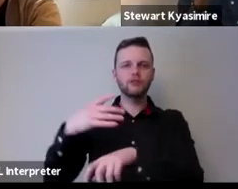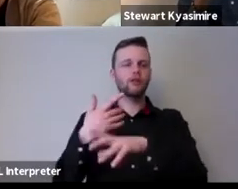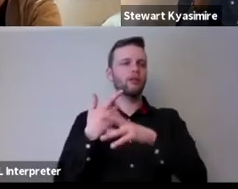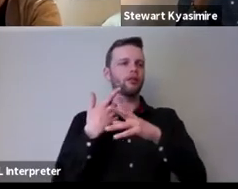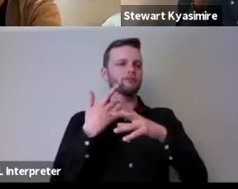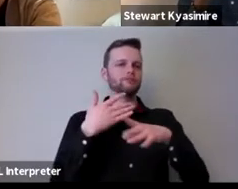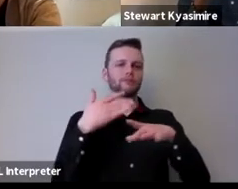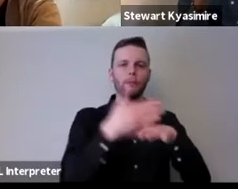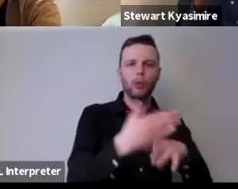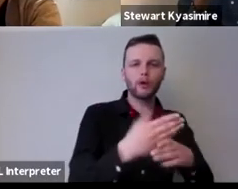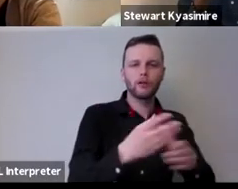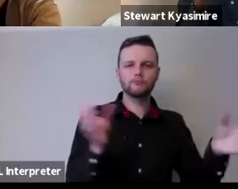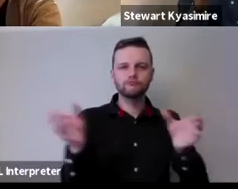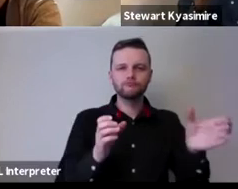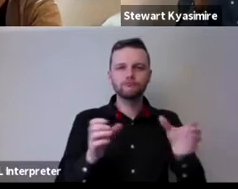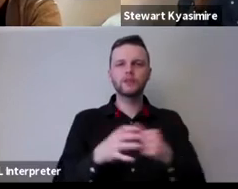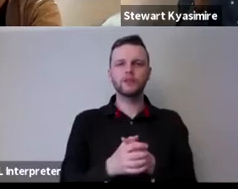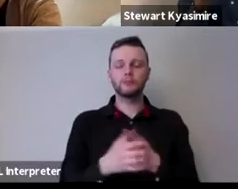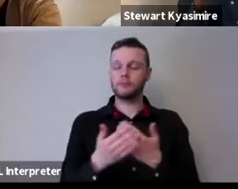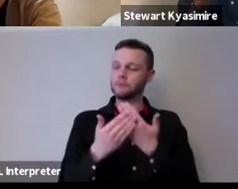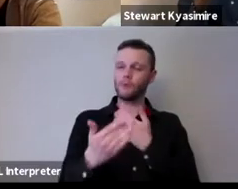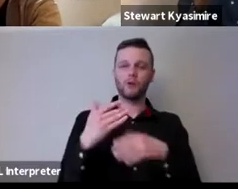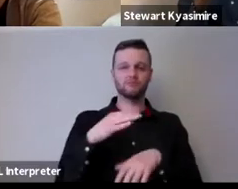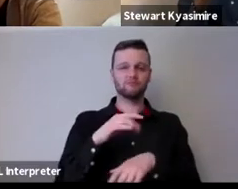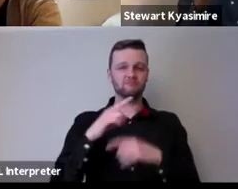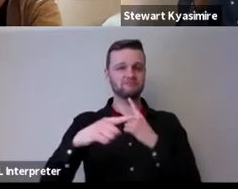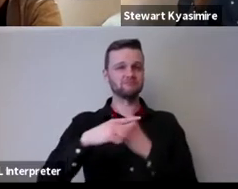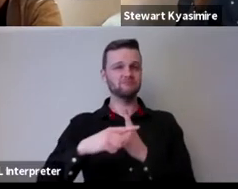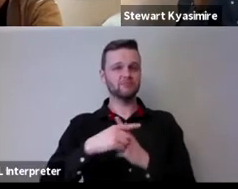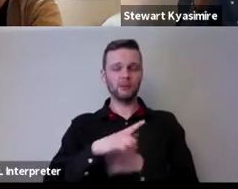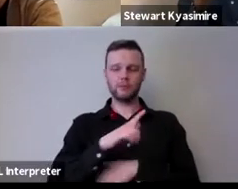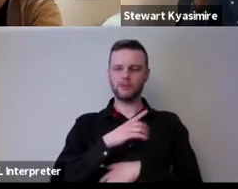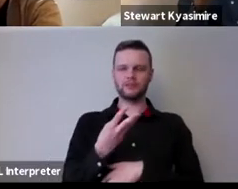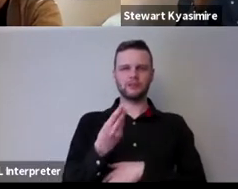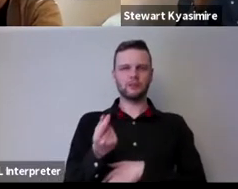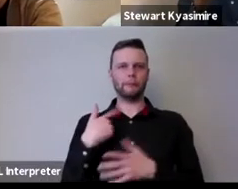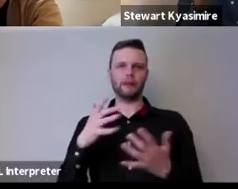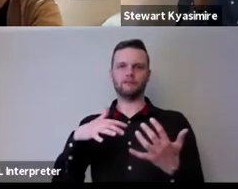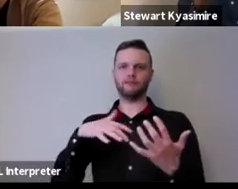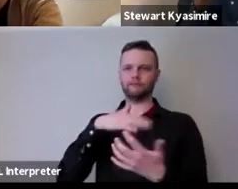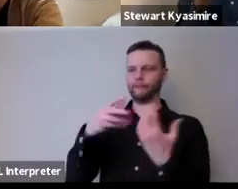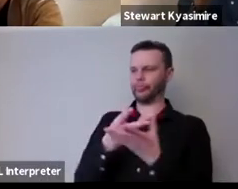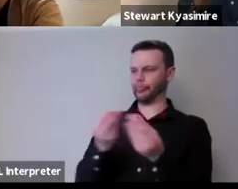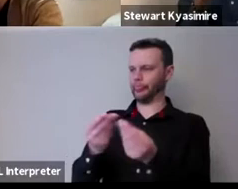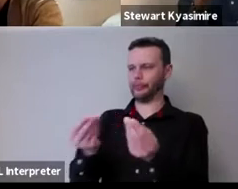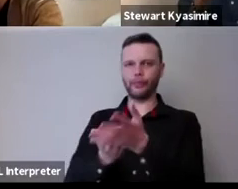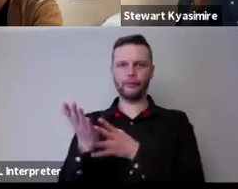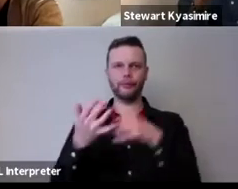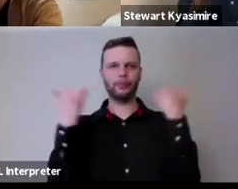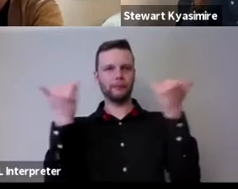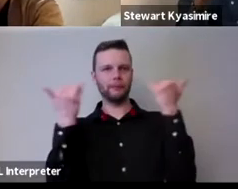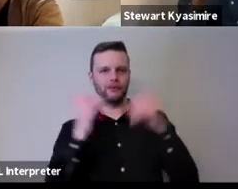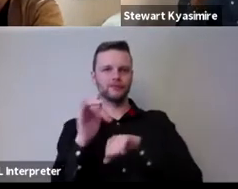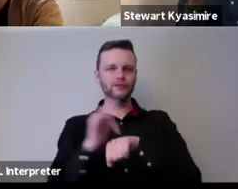probably have been before uh in you know with these things getting a little bit lost in the kind of big party of the of the show itself and the ritual and